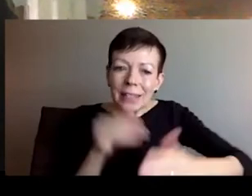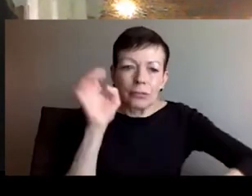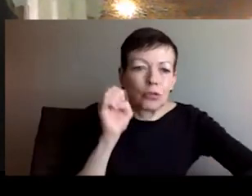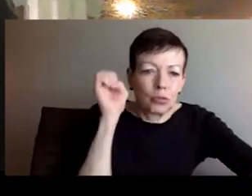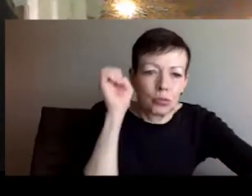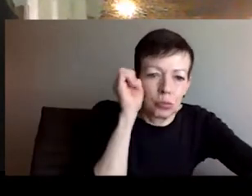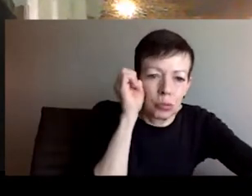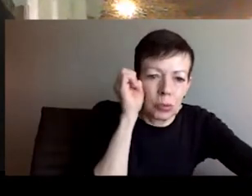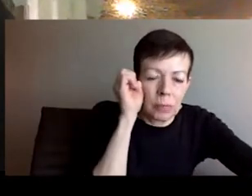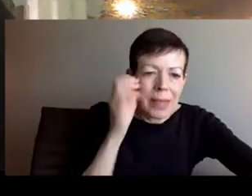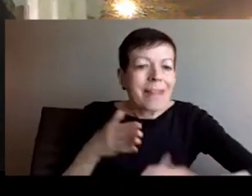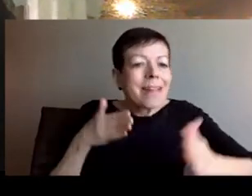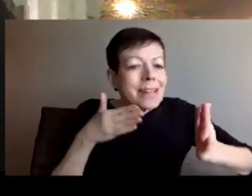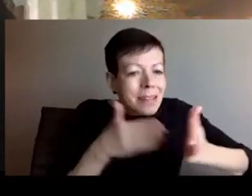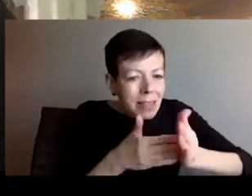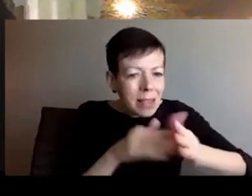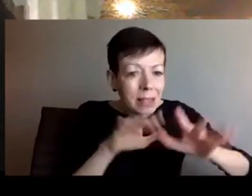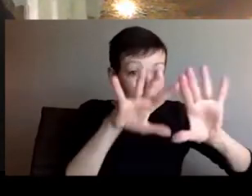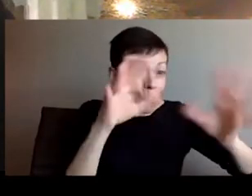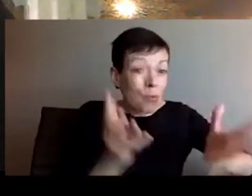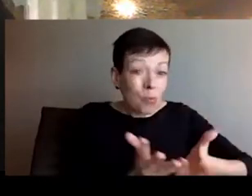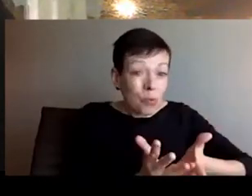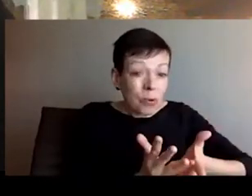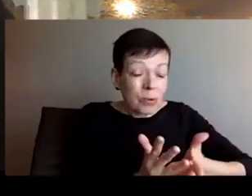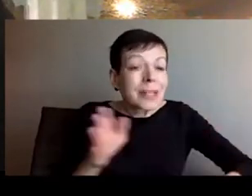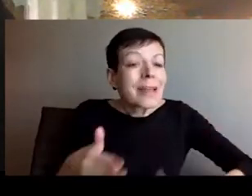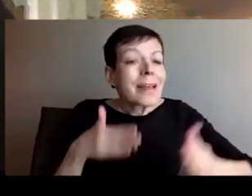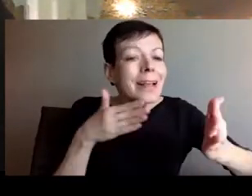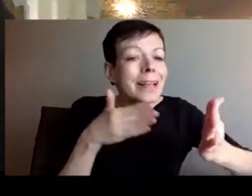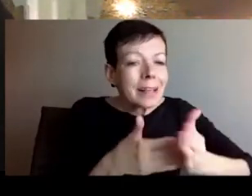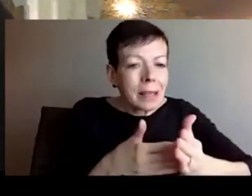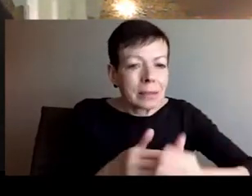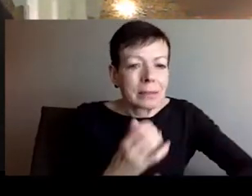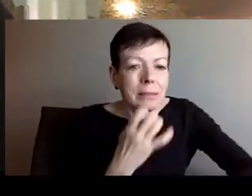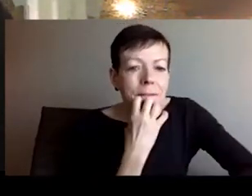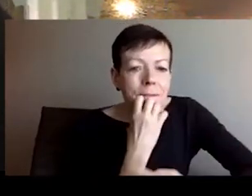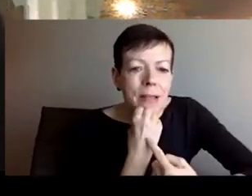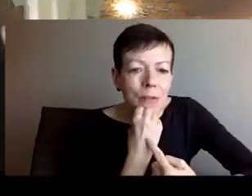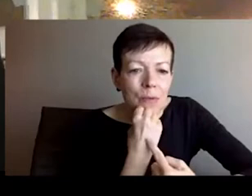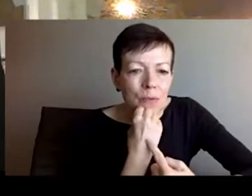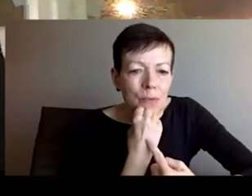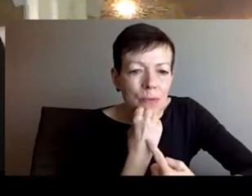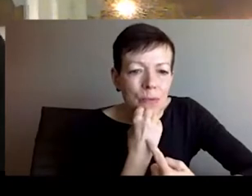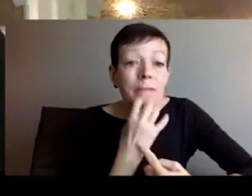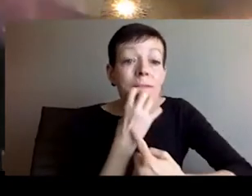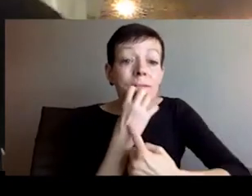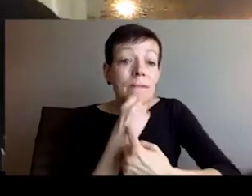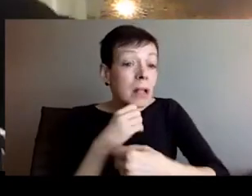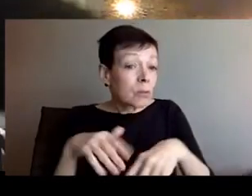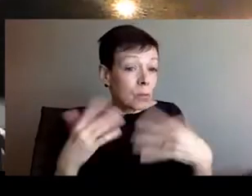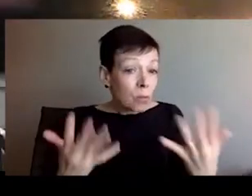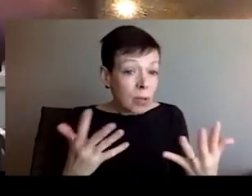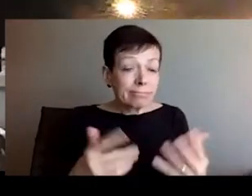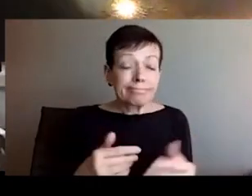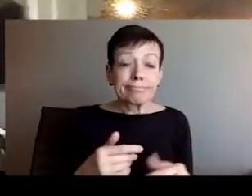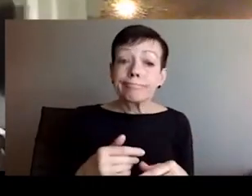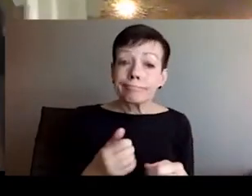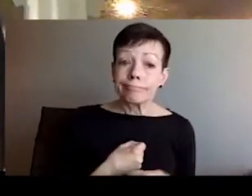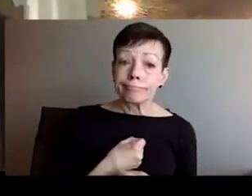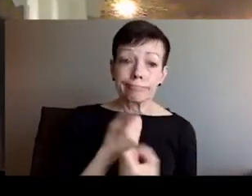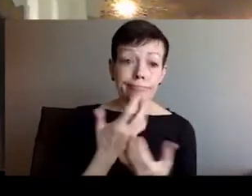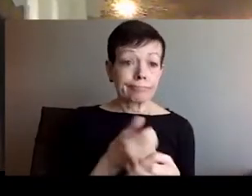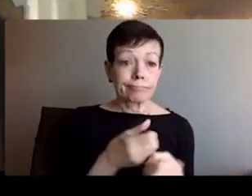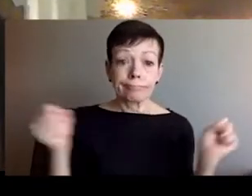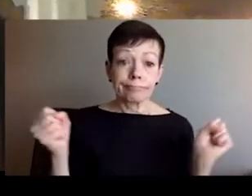and what is doing Russia now, this is a genocide. Right. But we also need to understand that this